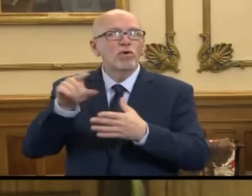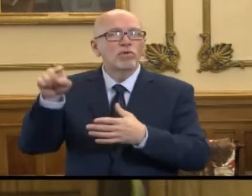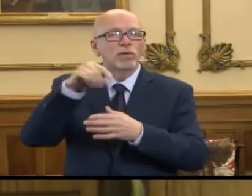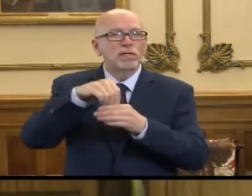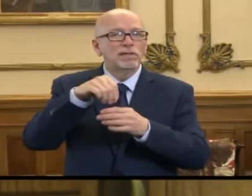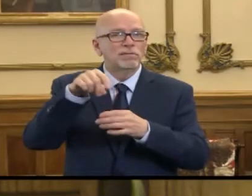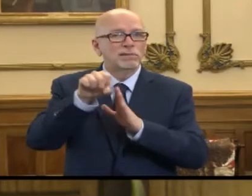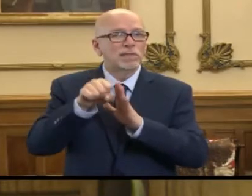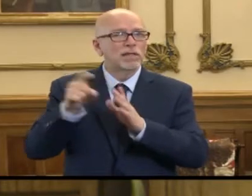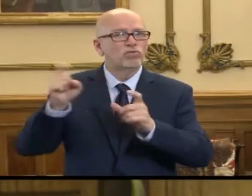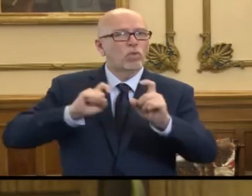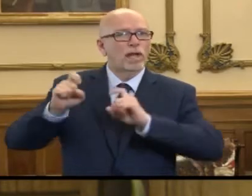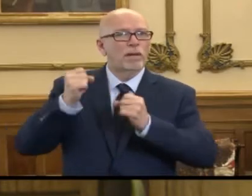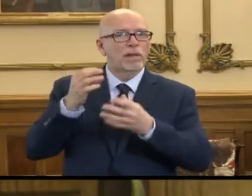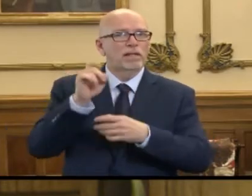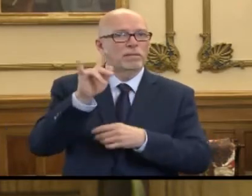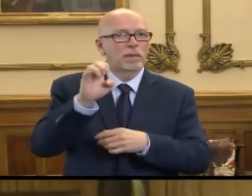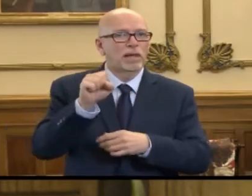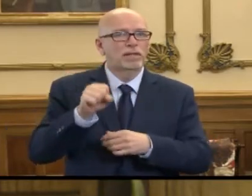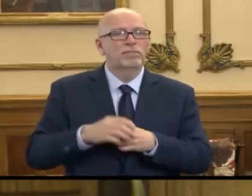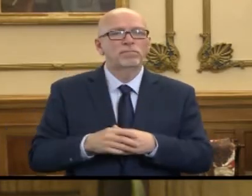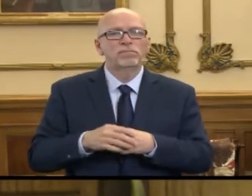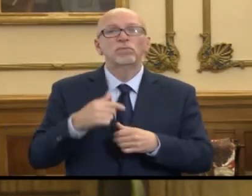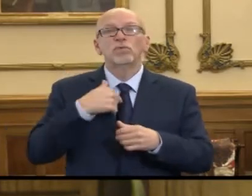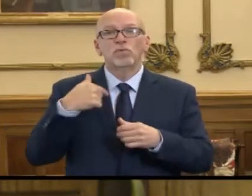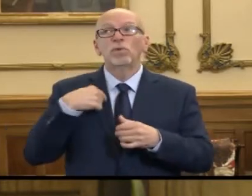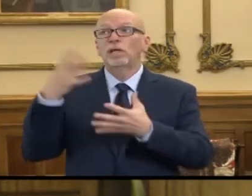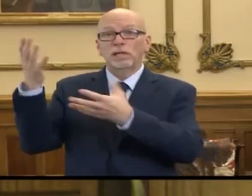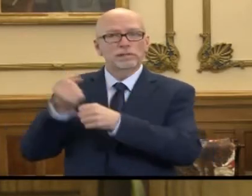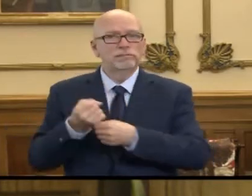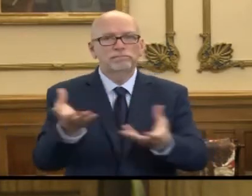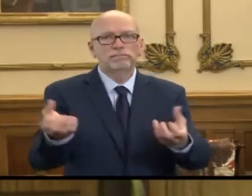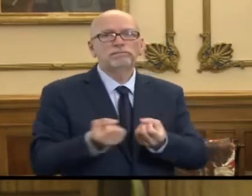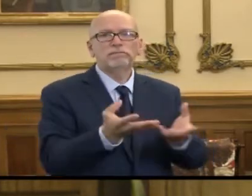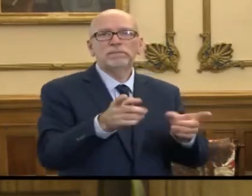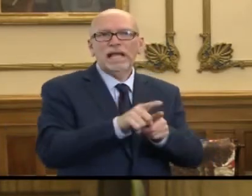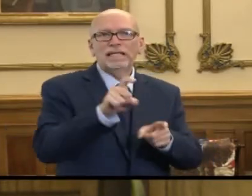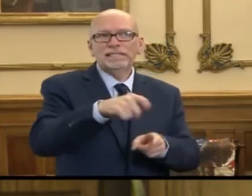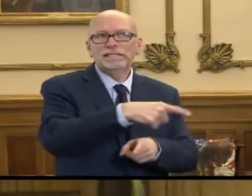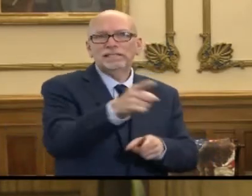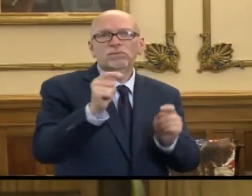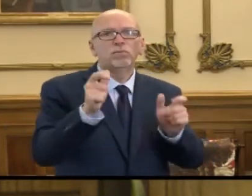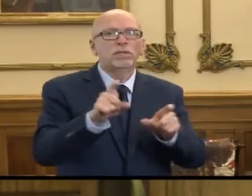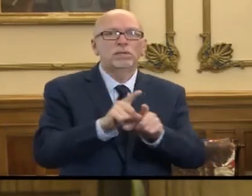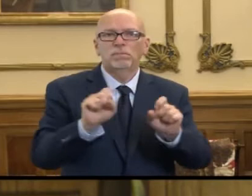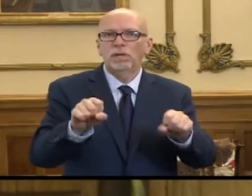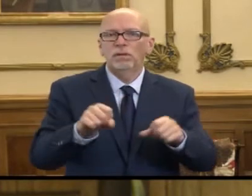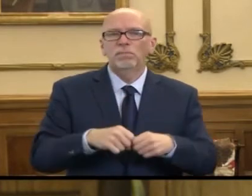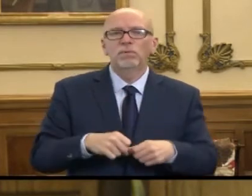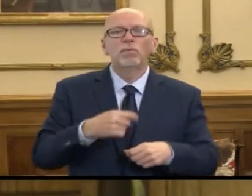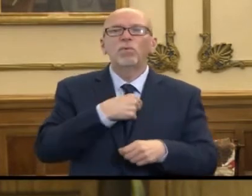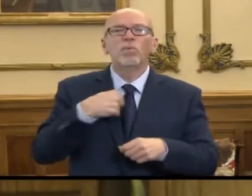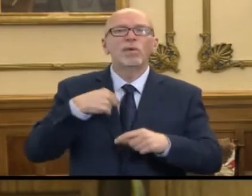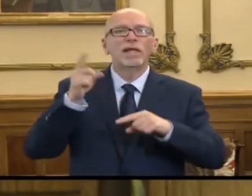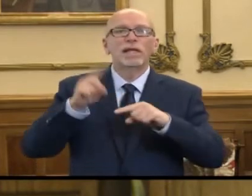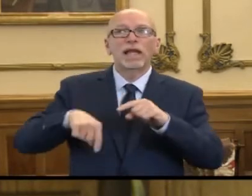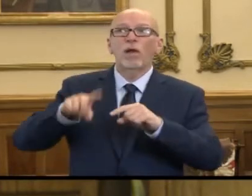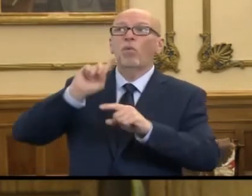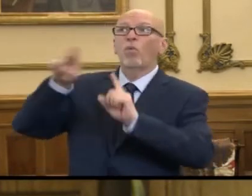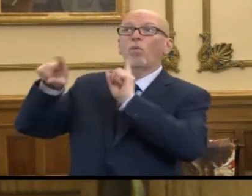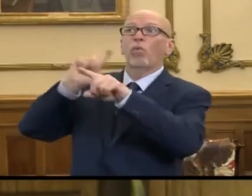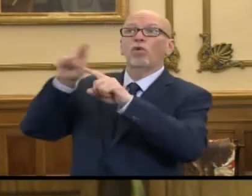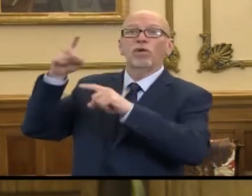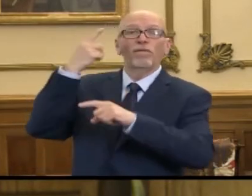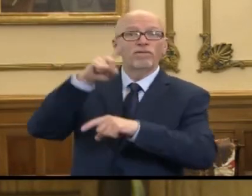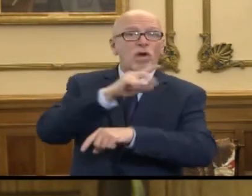state who have donated these supplies. We are pushing those out where they're needed as quickly as possible. We're not able to order supplies for